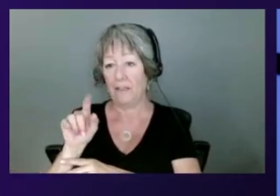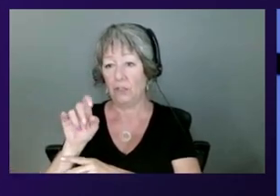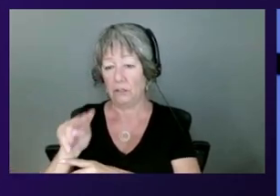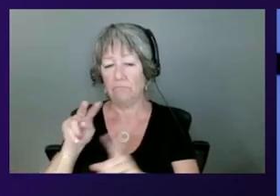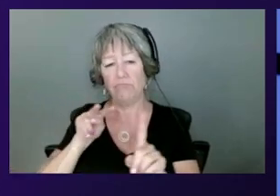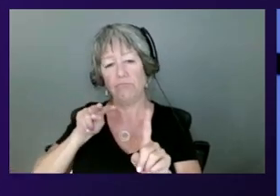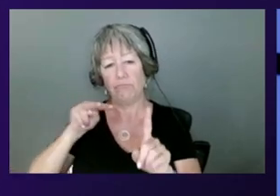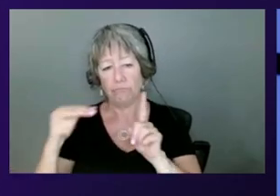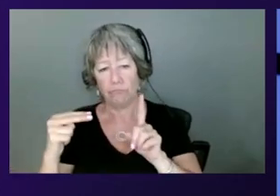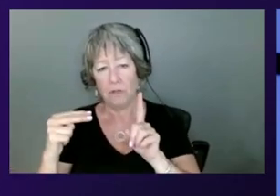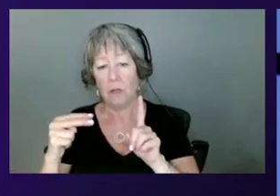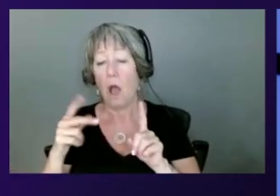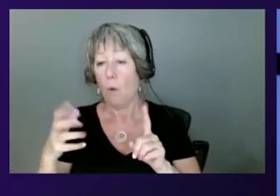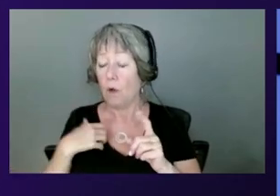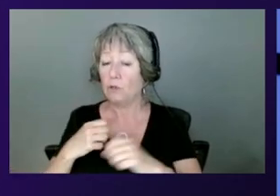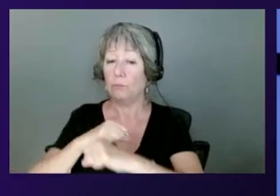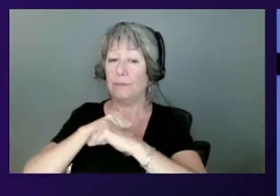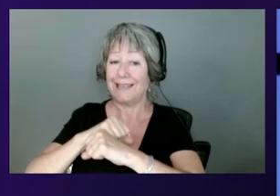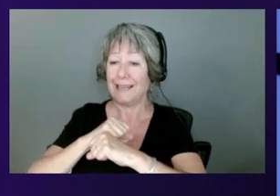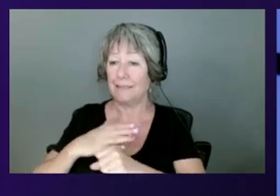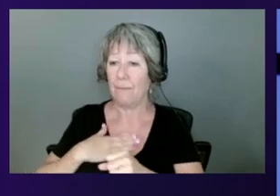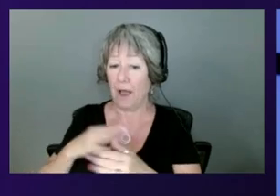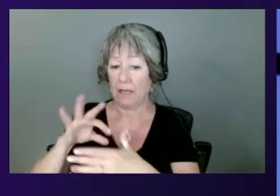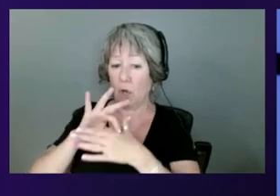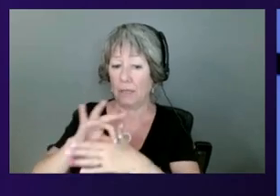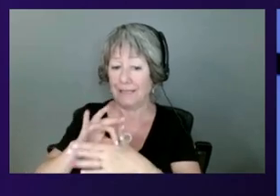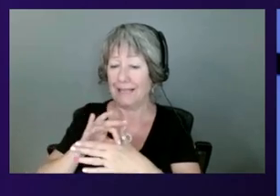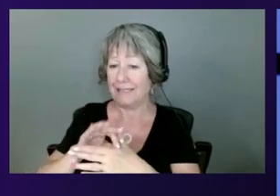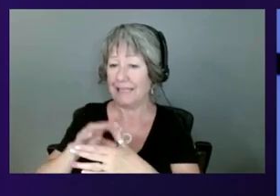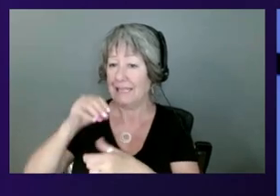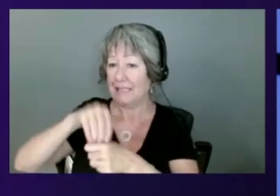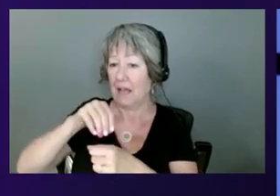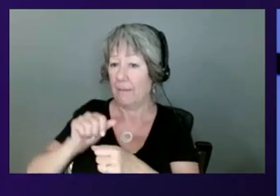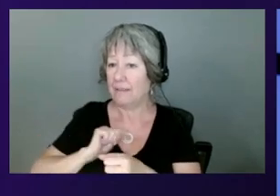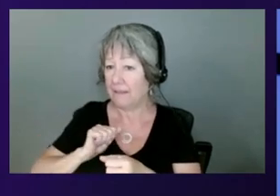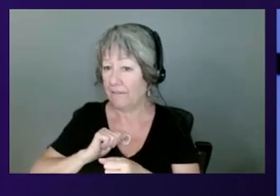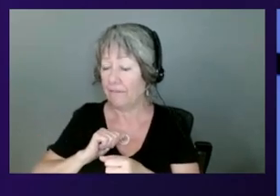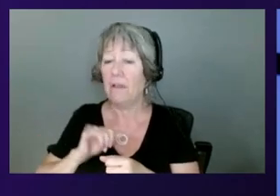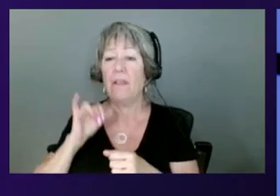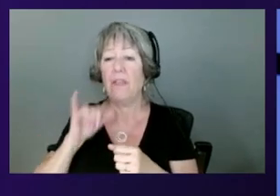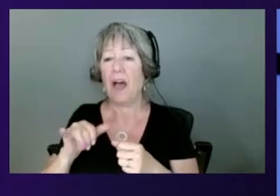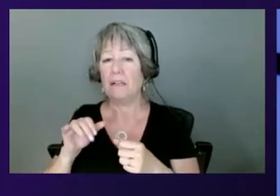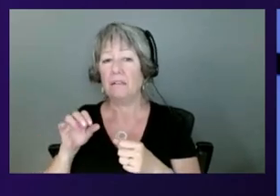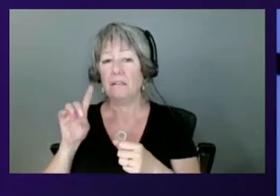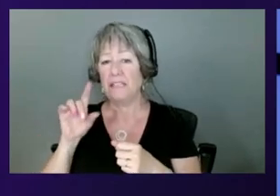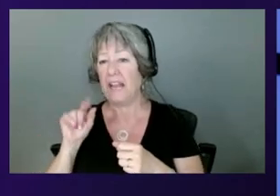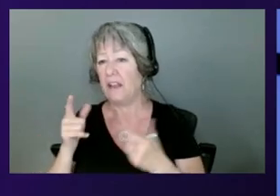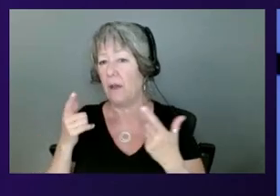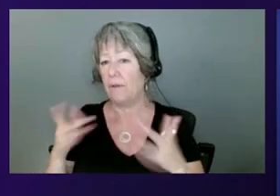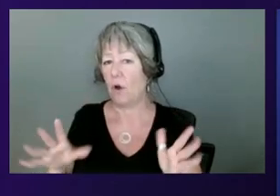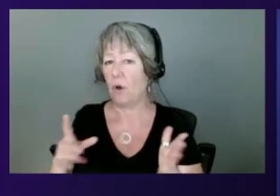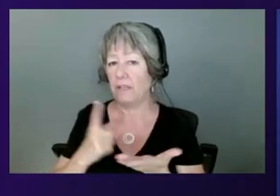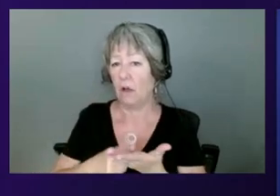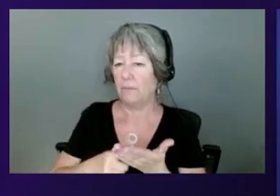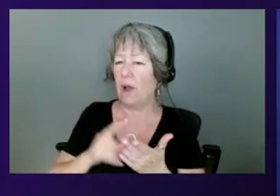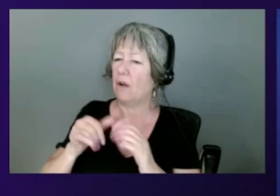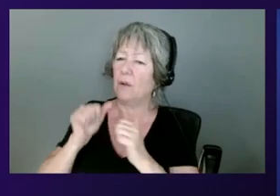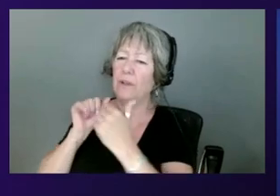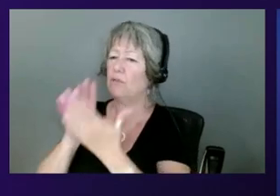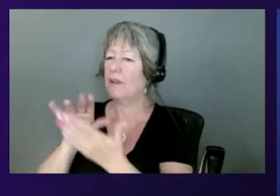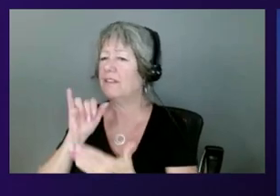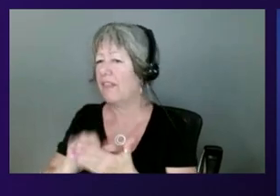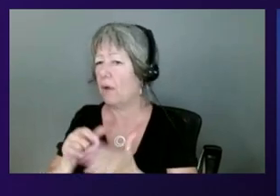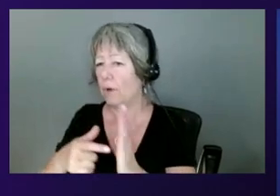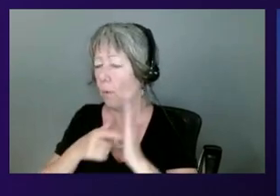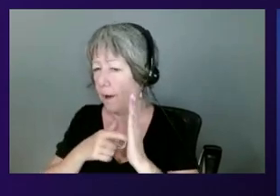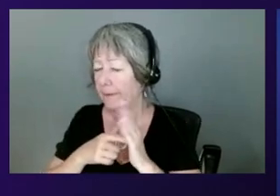content even from within themselves, or that's kind of specialized data that we talked about. How do we address that requirement? Yeah, sure. So this